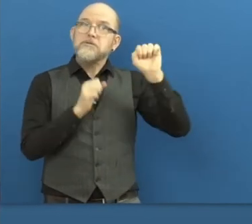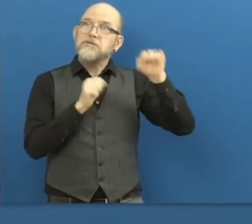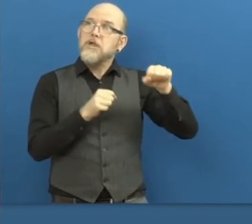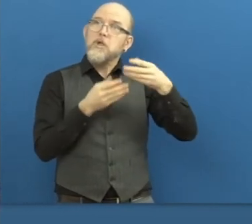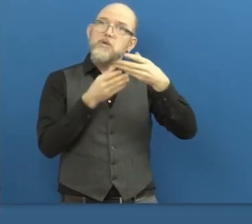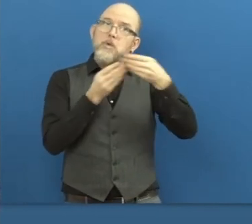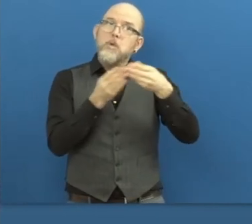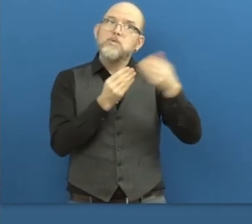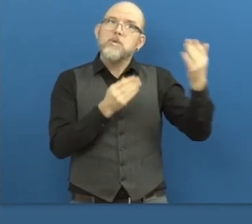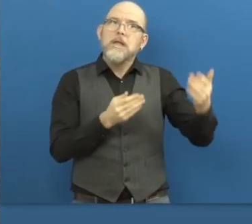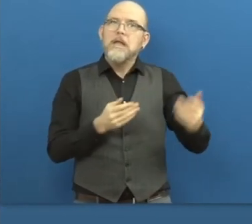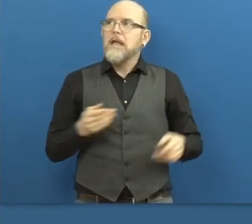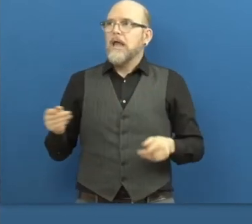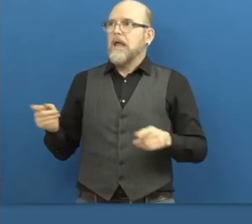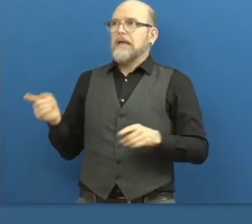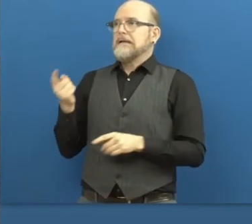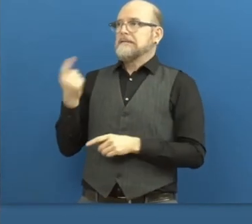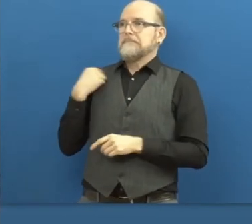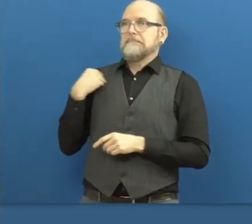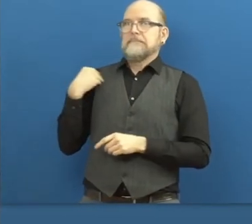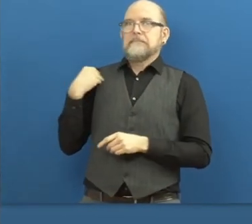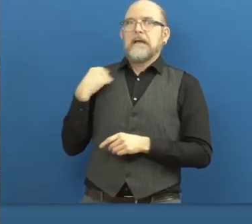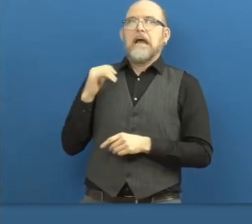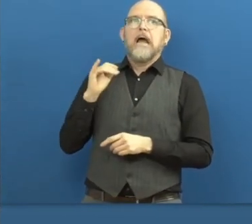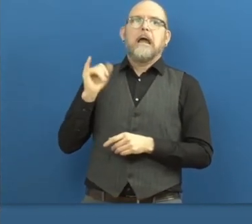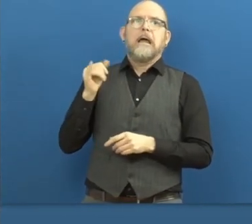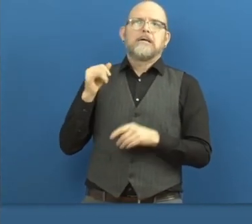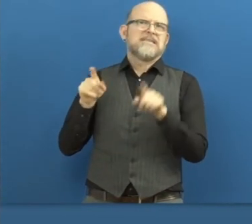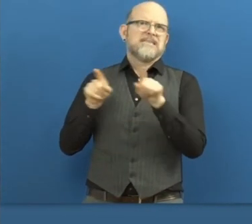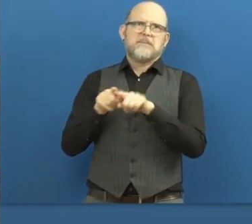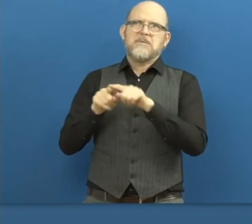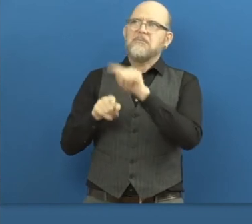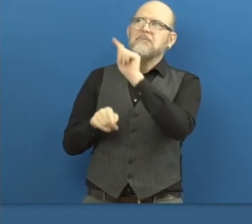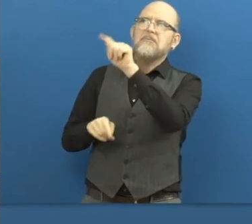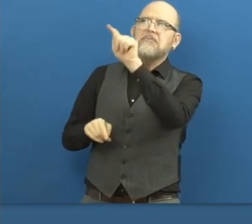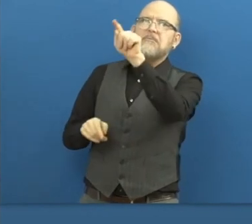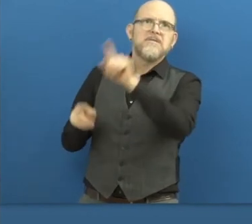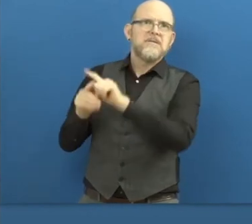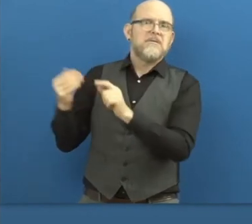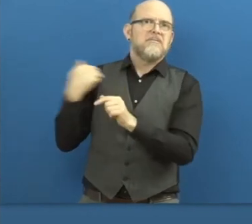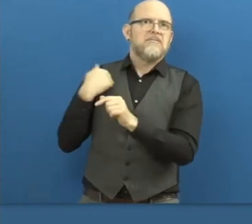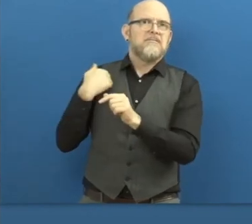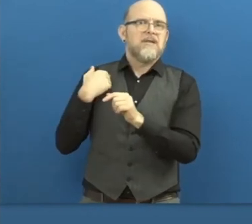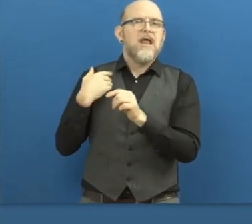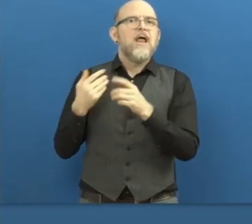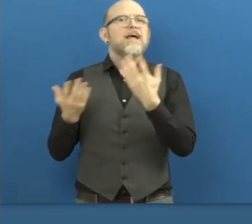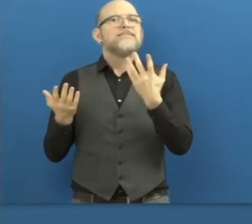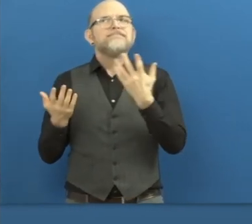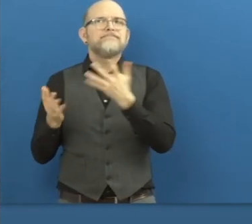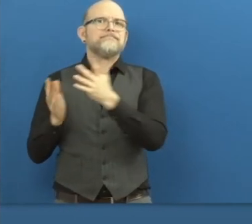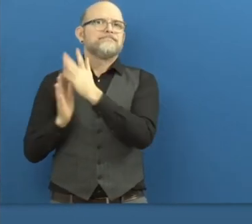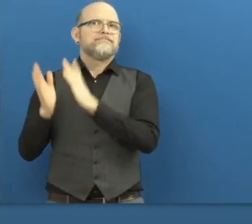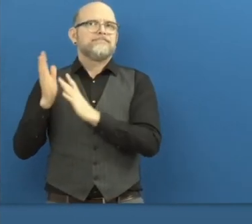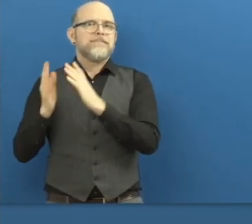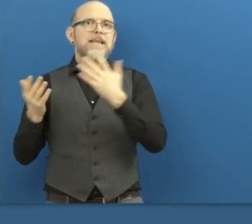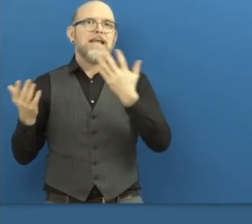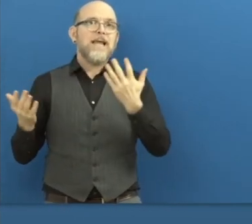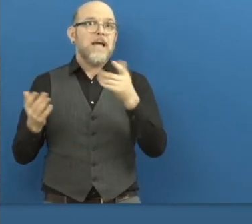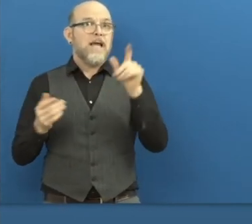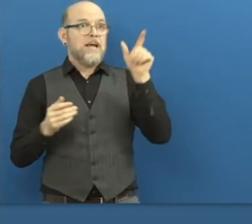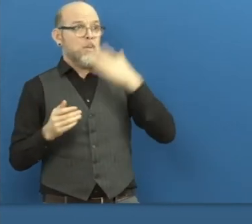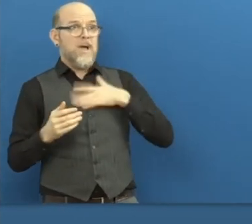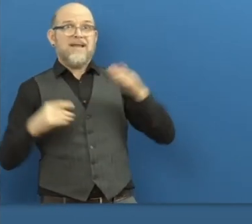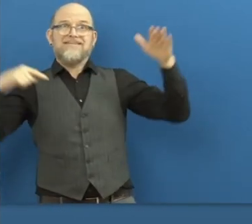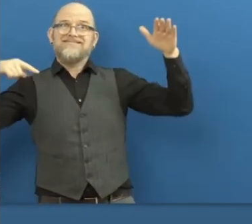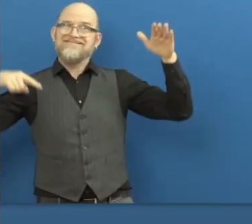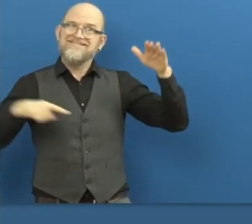same every time we ask. They were saying that they went to show interviews that last five minutes